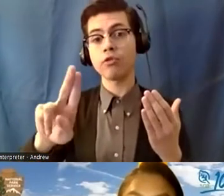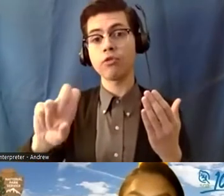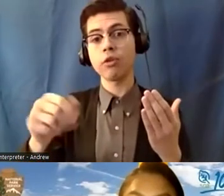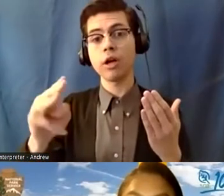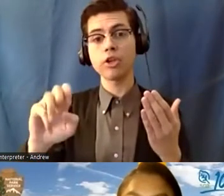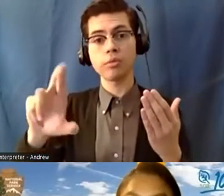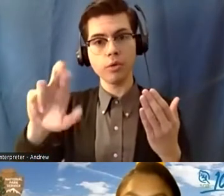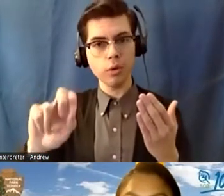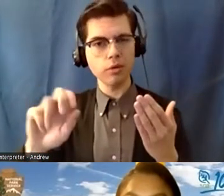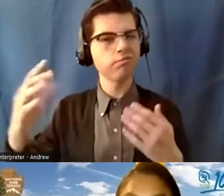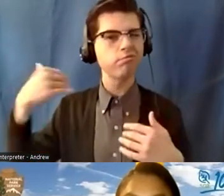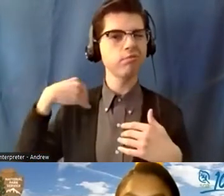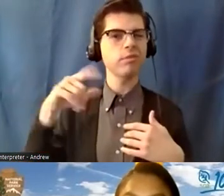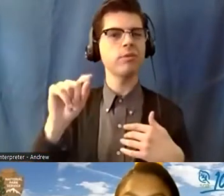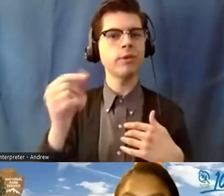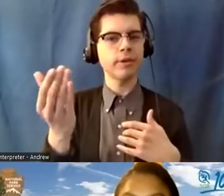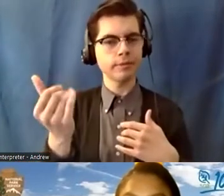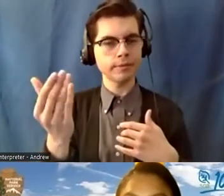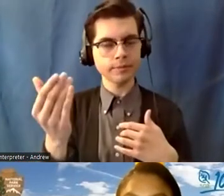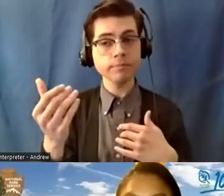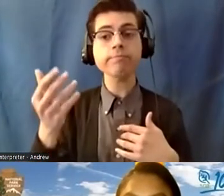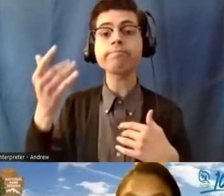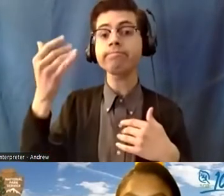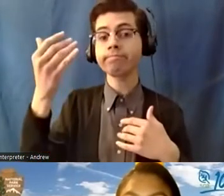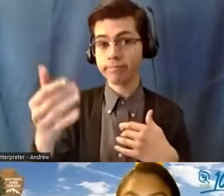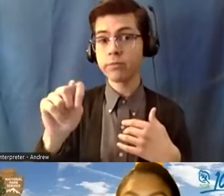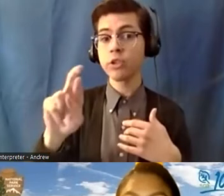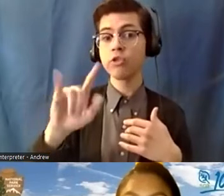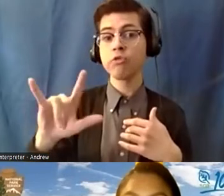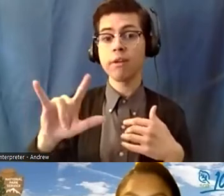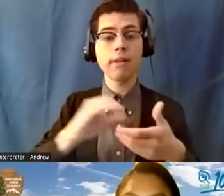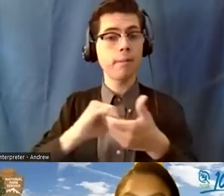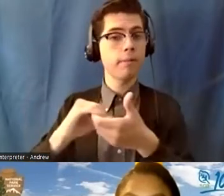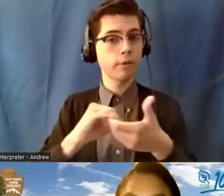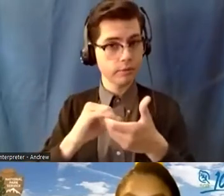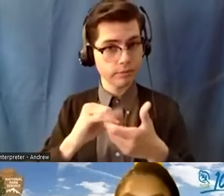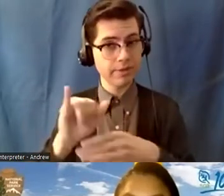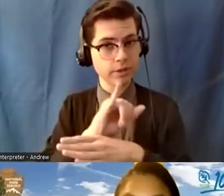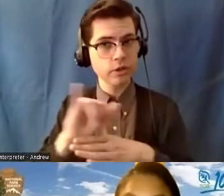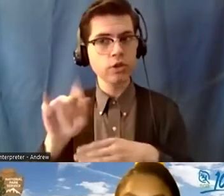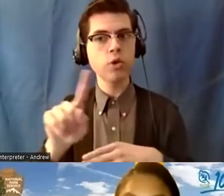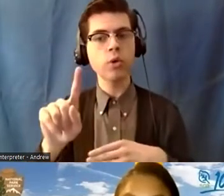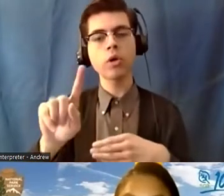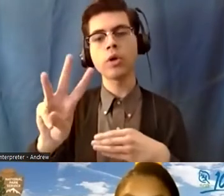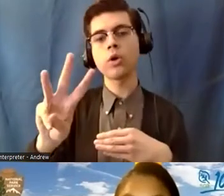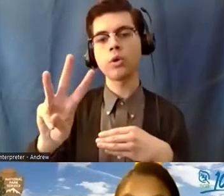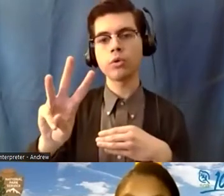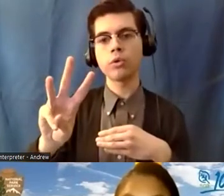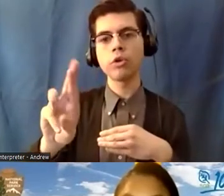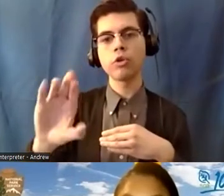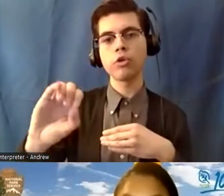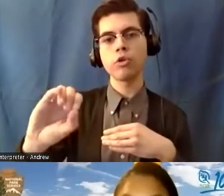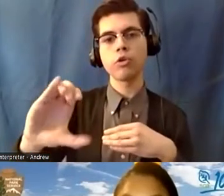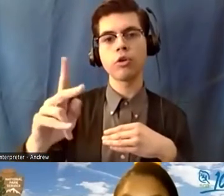That was in 2015. And then as a trails partnership intern at Marsh Billings Rockefeller National Historic